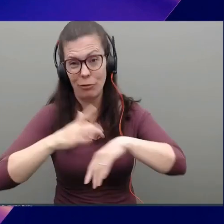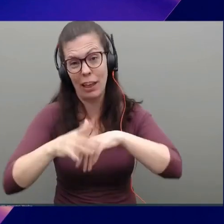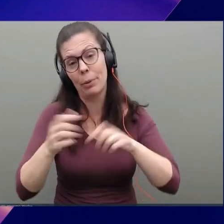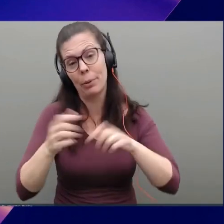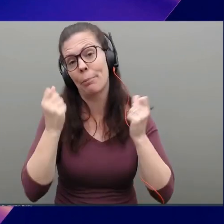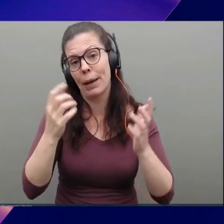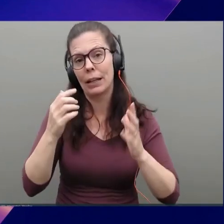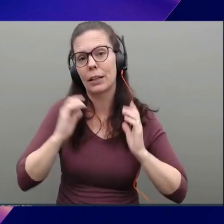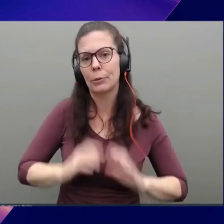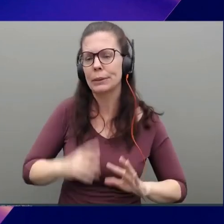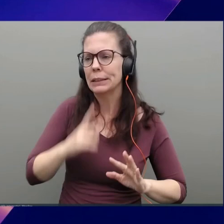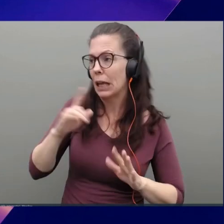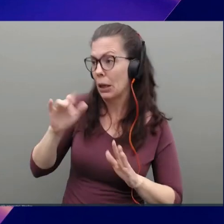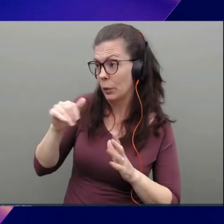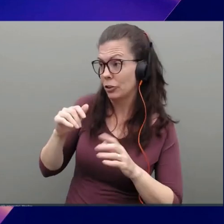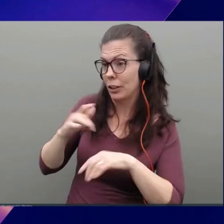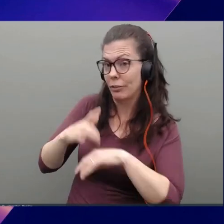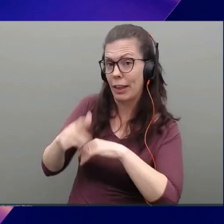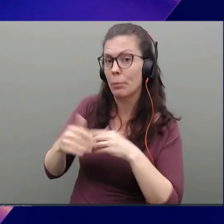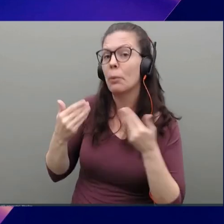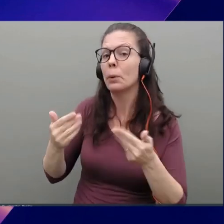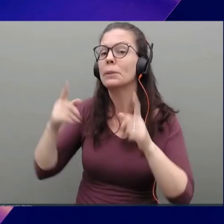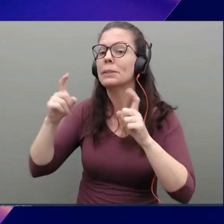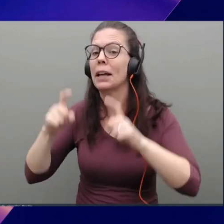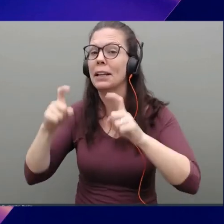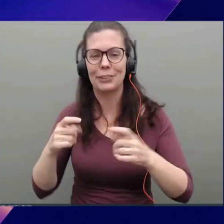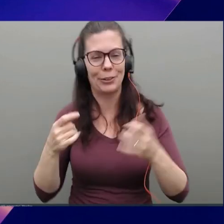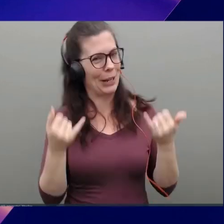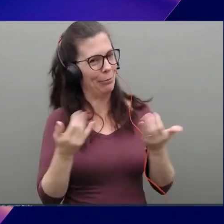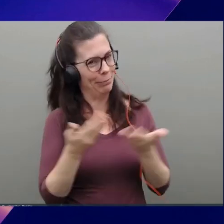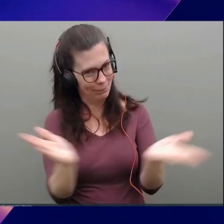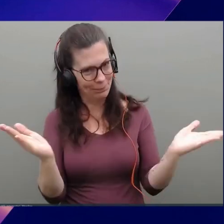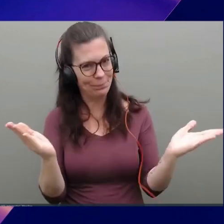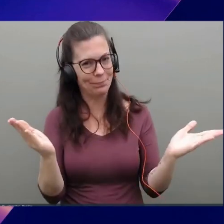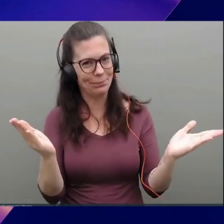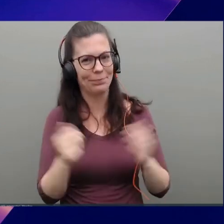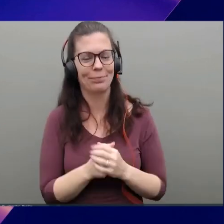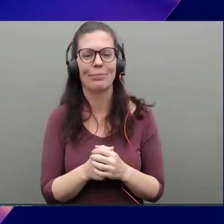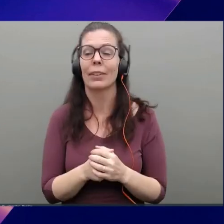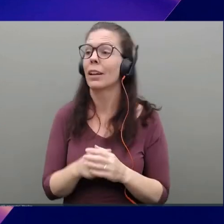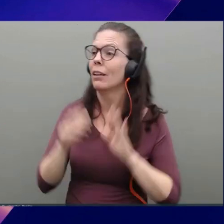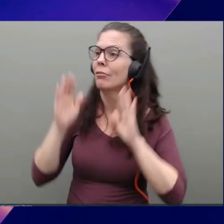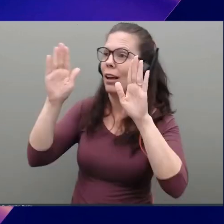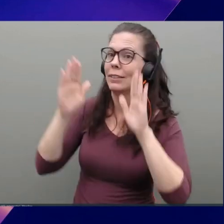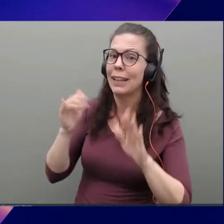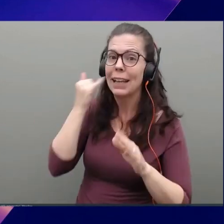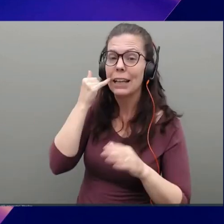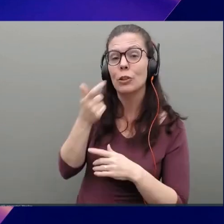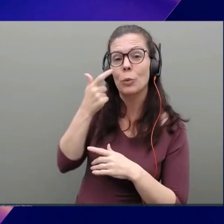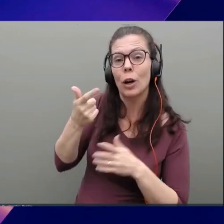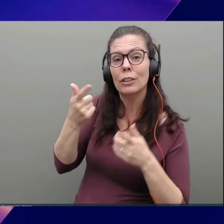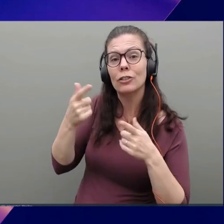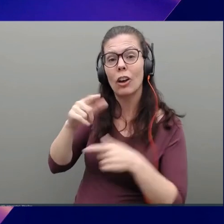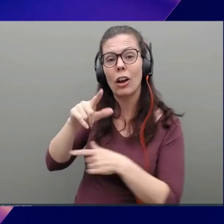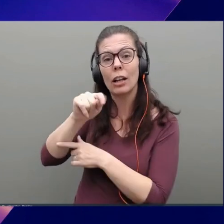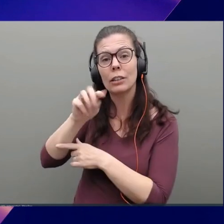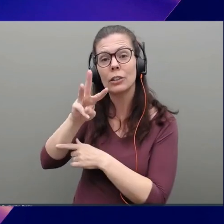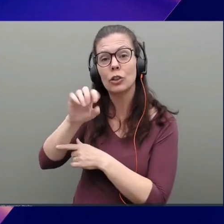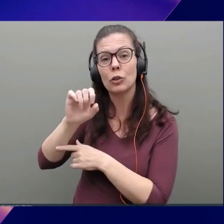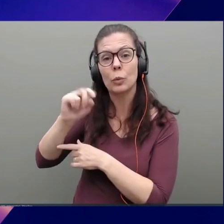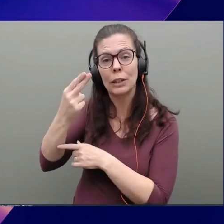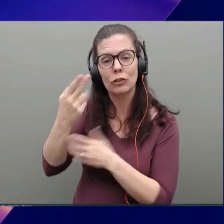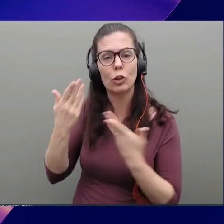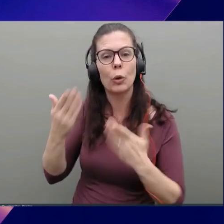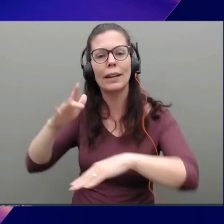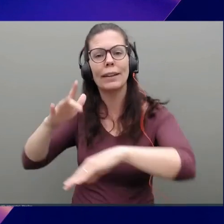hey, tell me when it's generally available and I'm going to kick the tires. So, that's today. Fantastic. Well, if you're watching us live on Twitch, go ahead and click the link